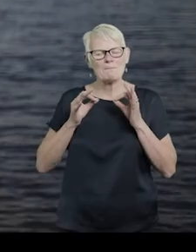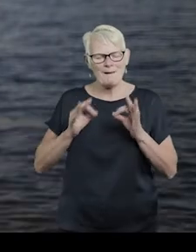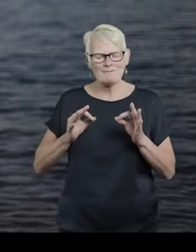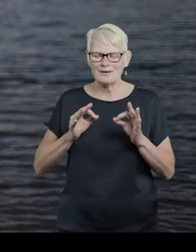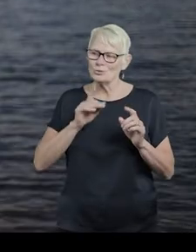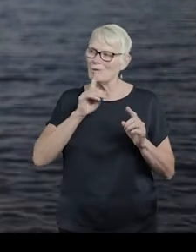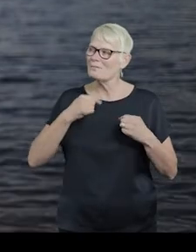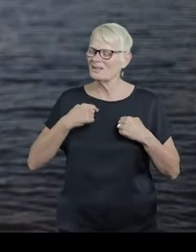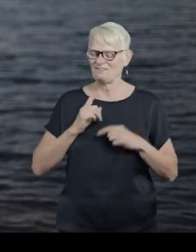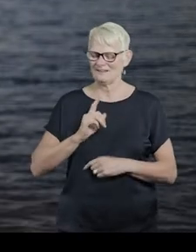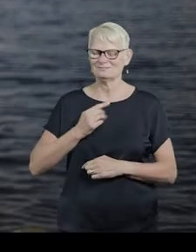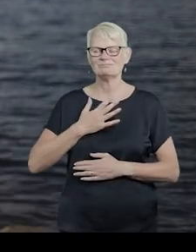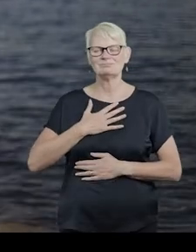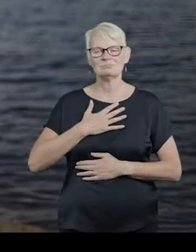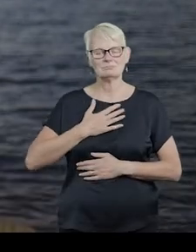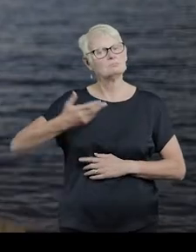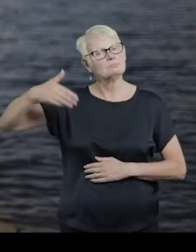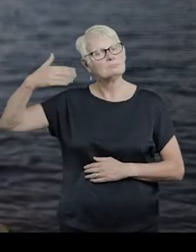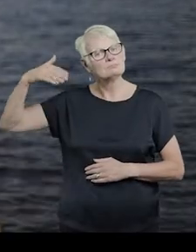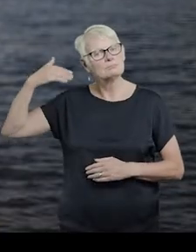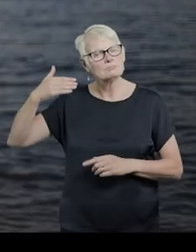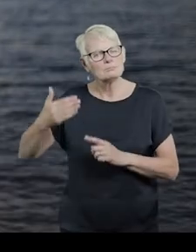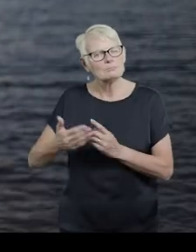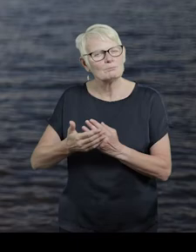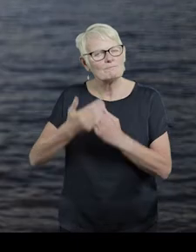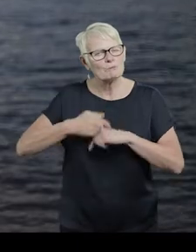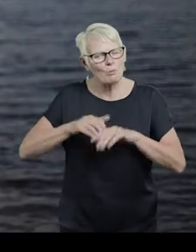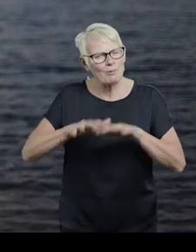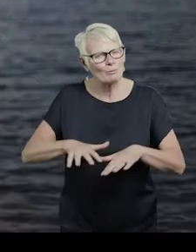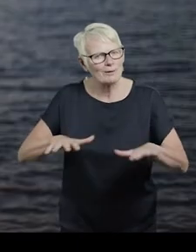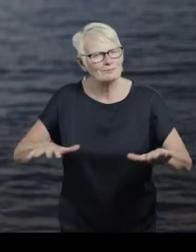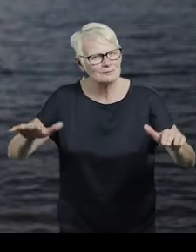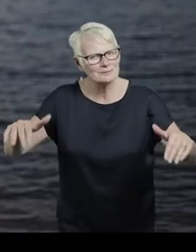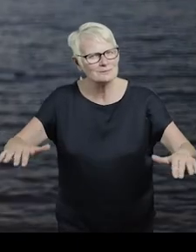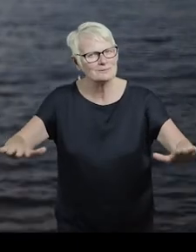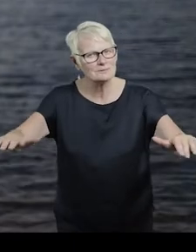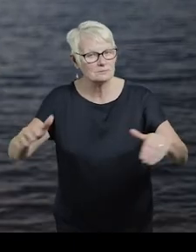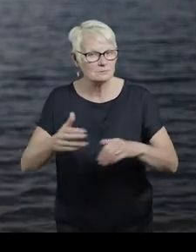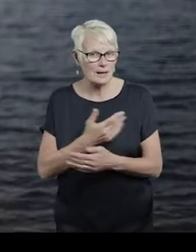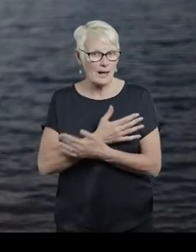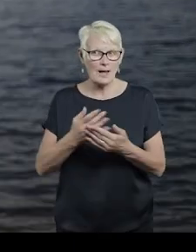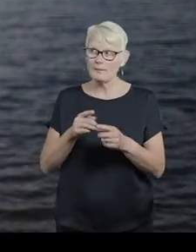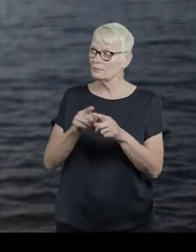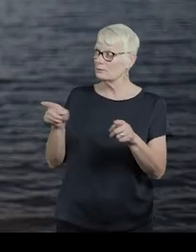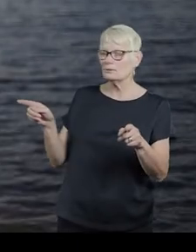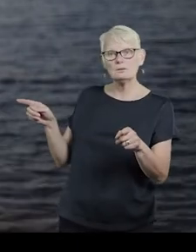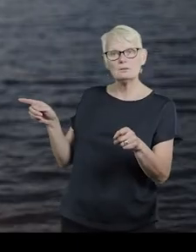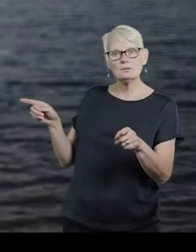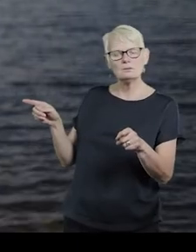me. Once upon a time, before there were waves. How many others